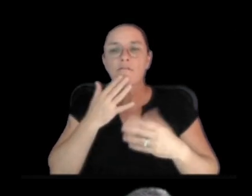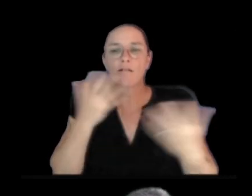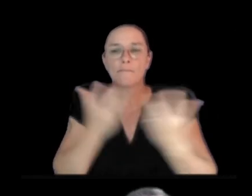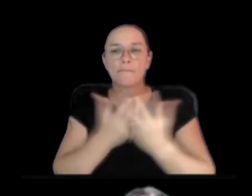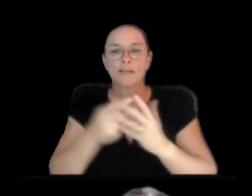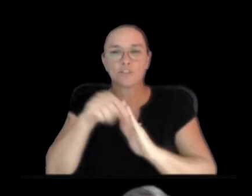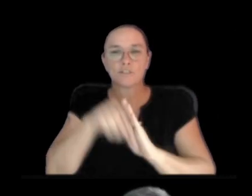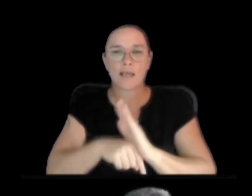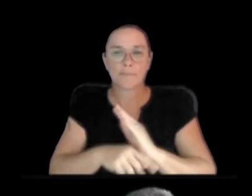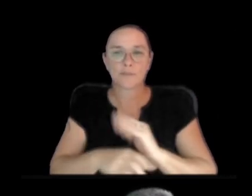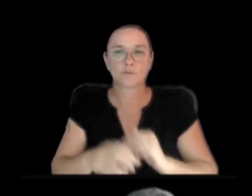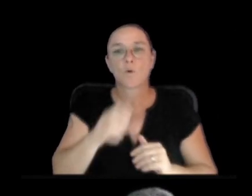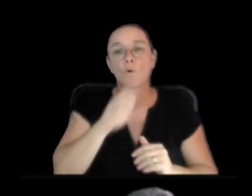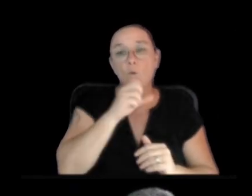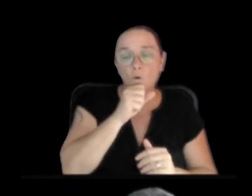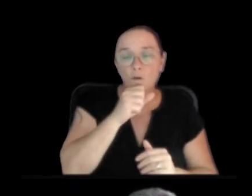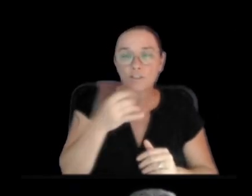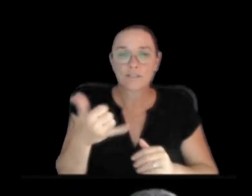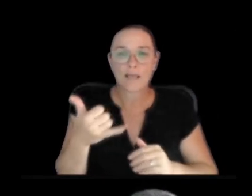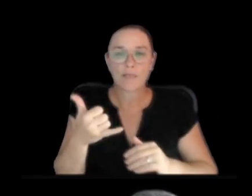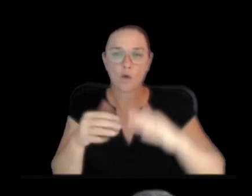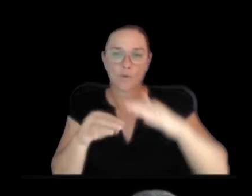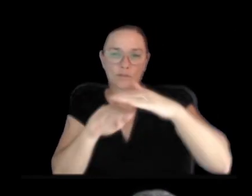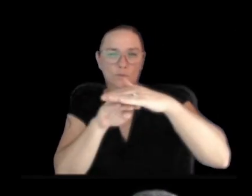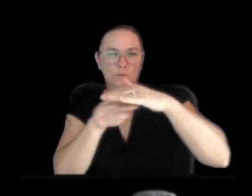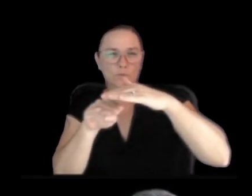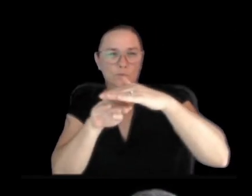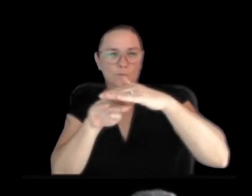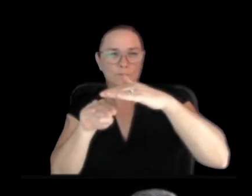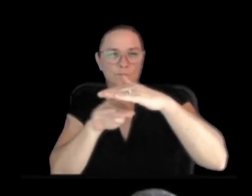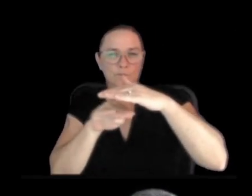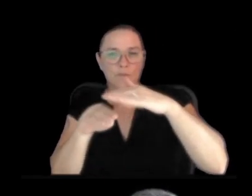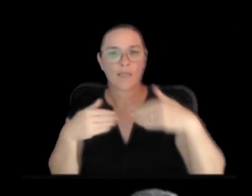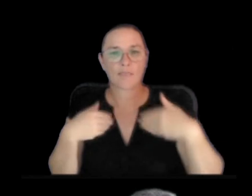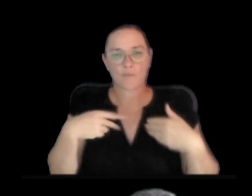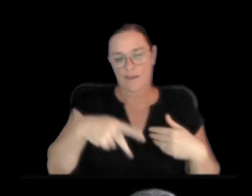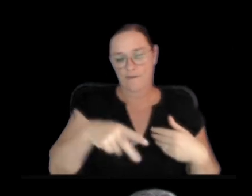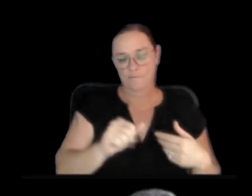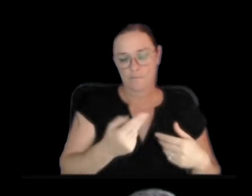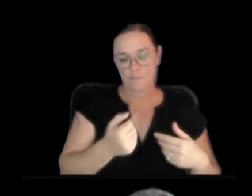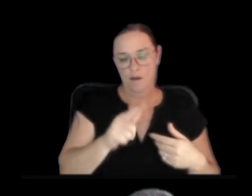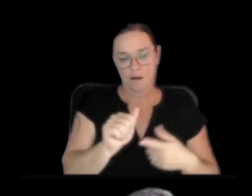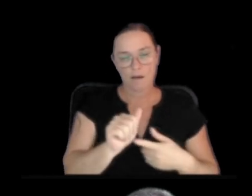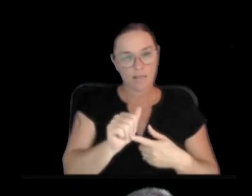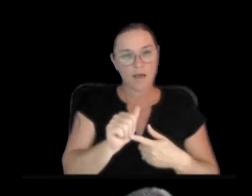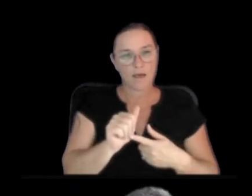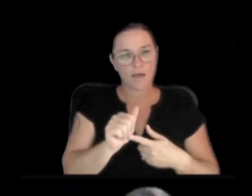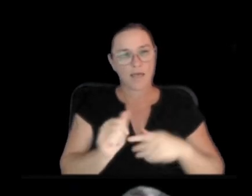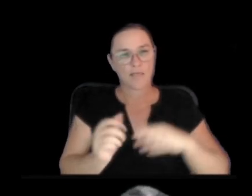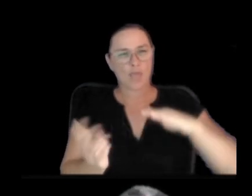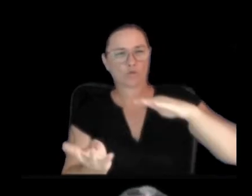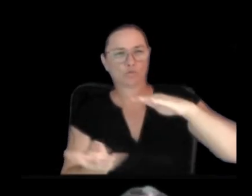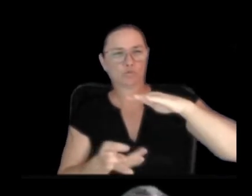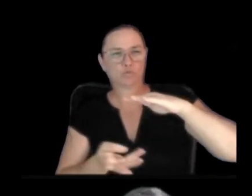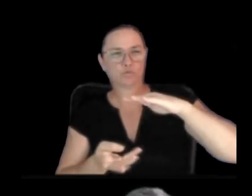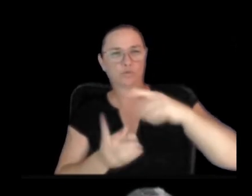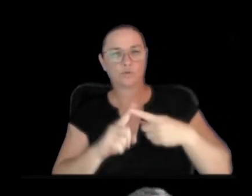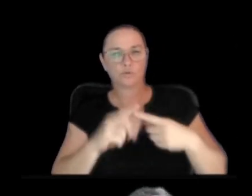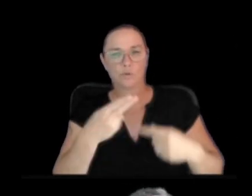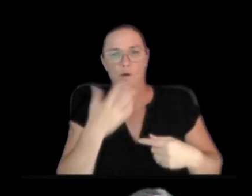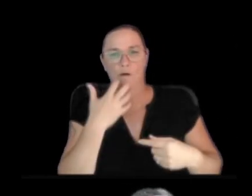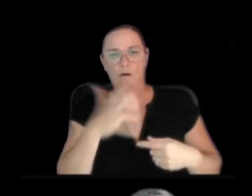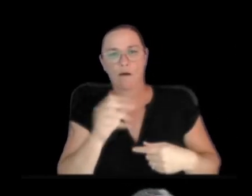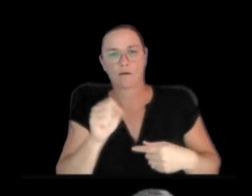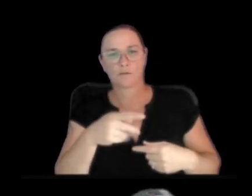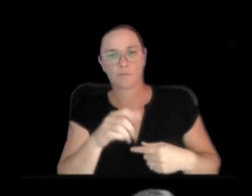yellows are fairly shallow and intermediate, whereas we still have Pahala earthquakes feeding the hotspot from below. Plot it in blue here as